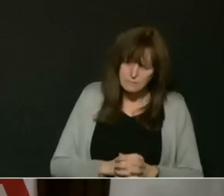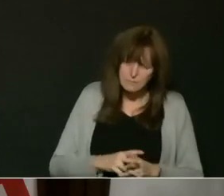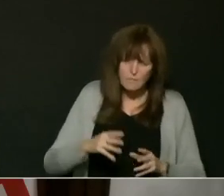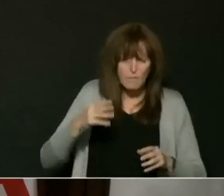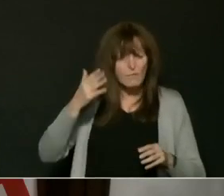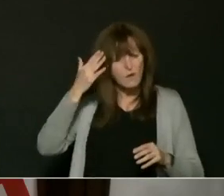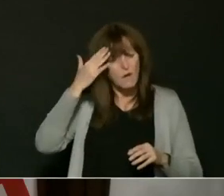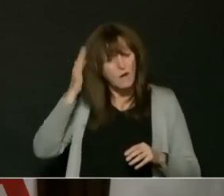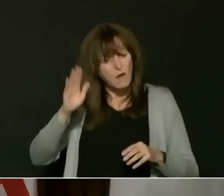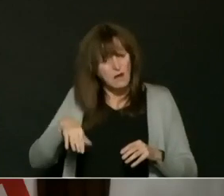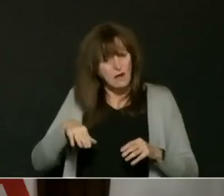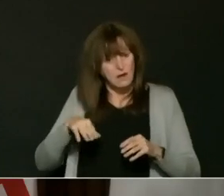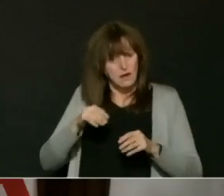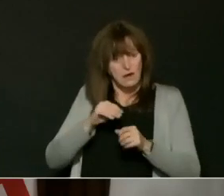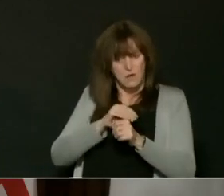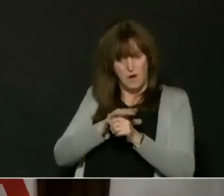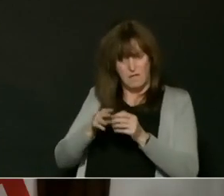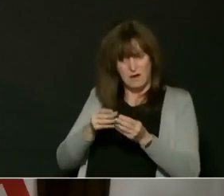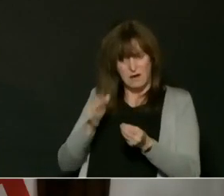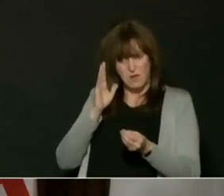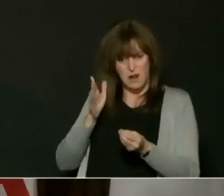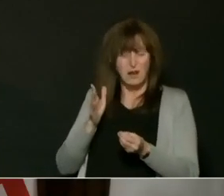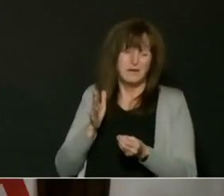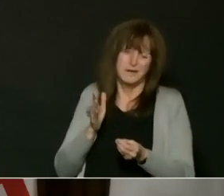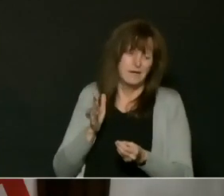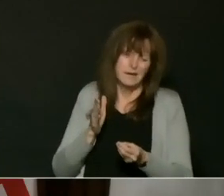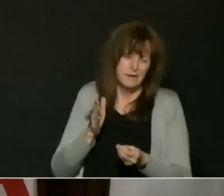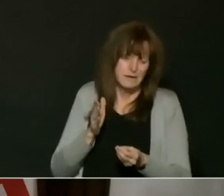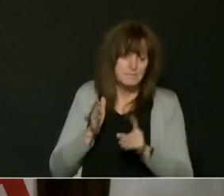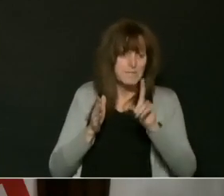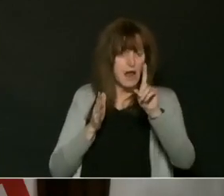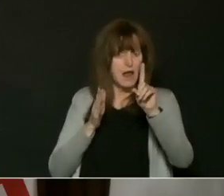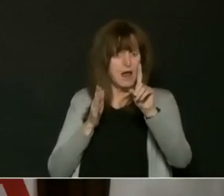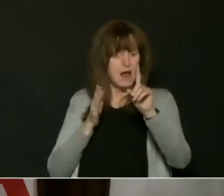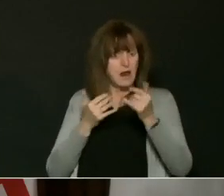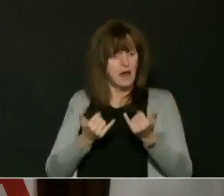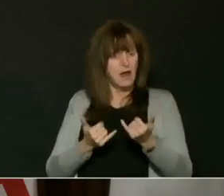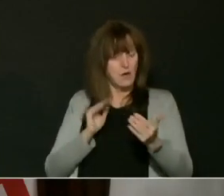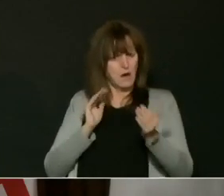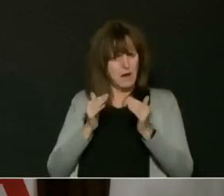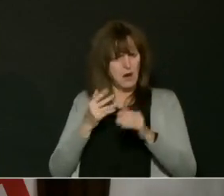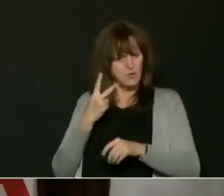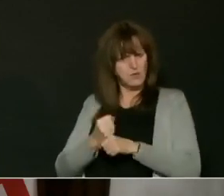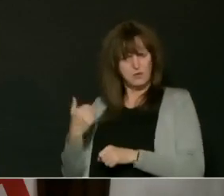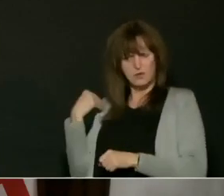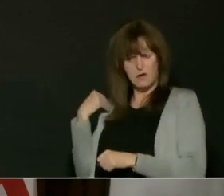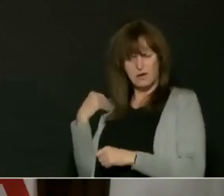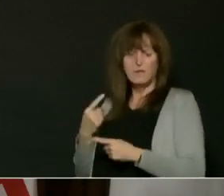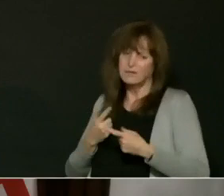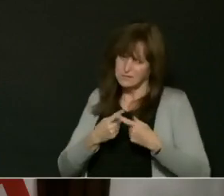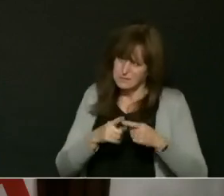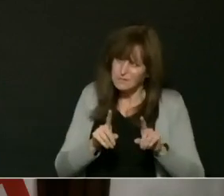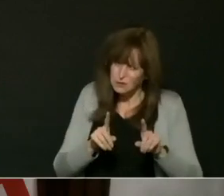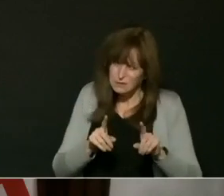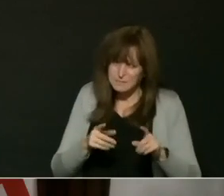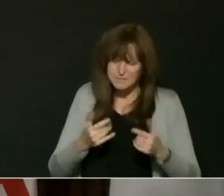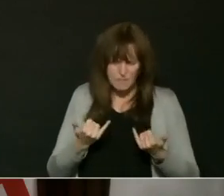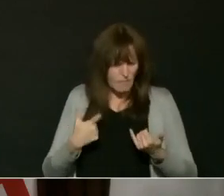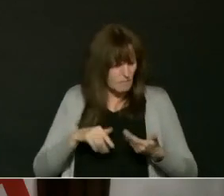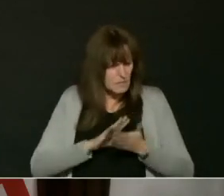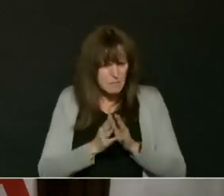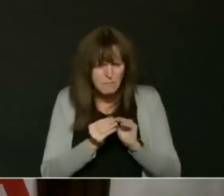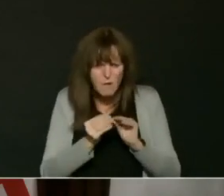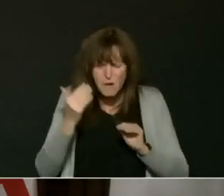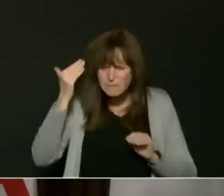not going away, we are in a very different place than we were two years ago. We have greater knowledge and experience in how this virus